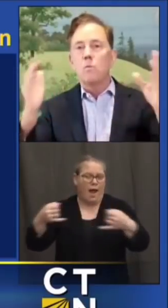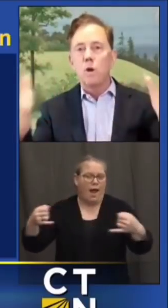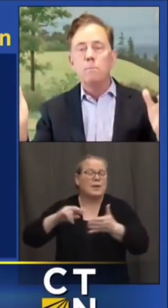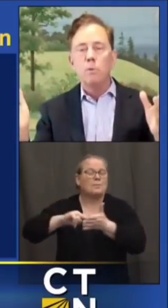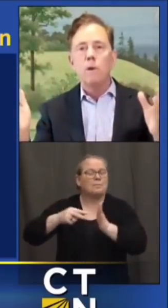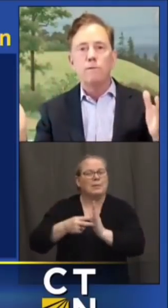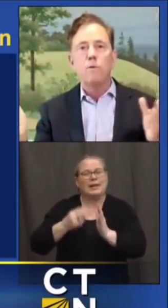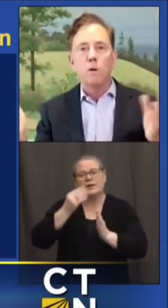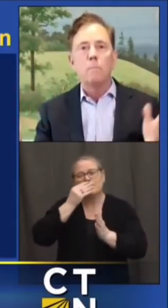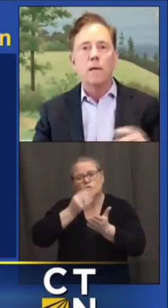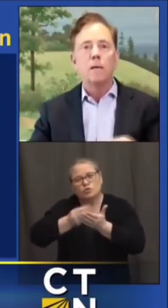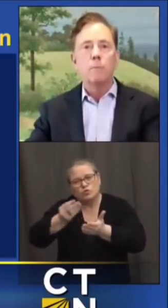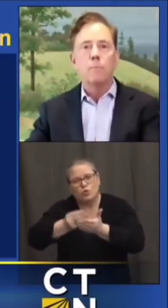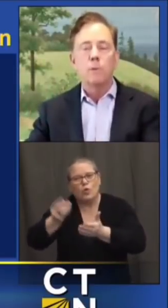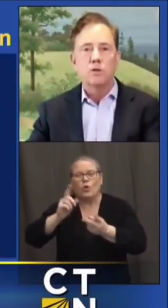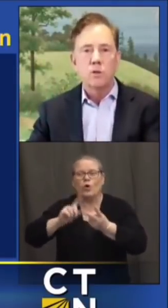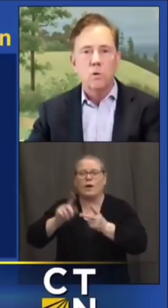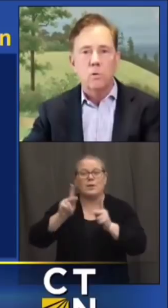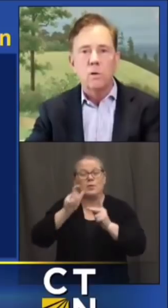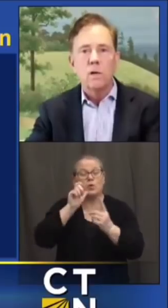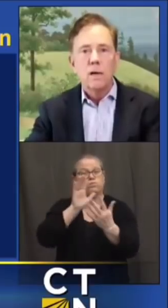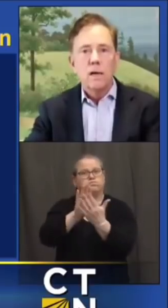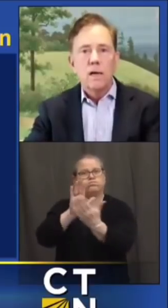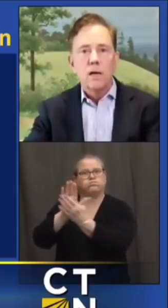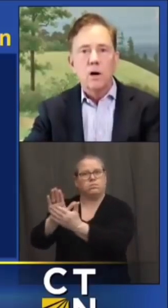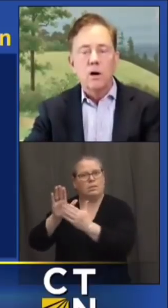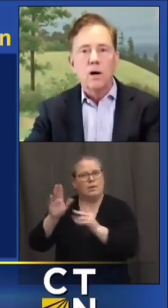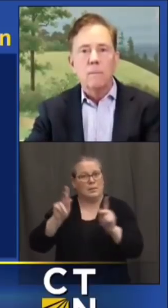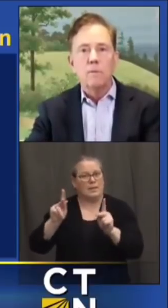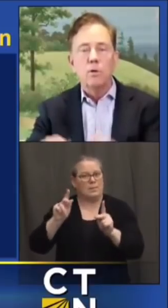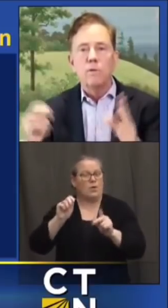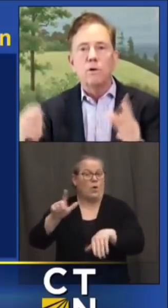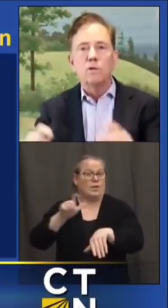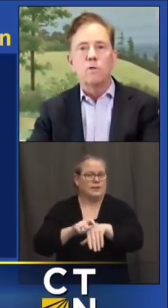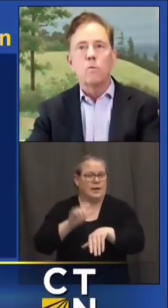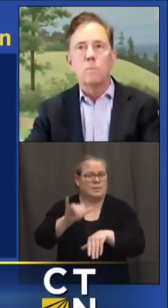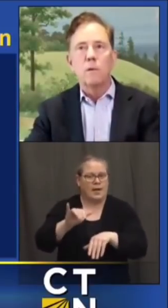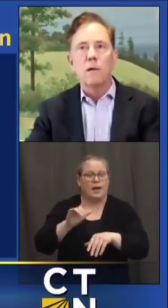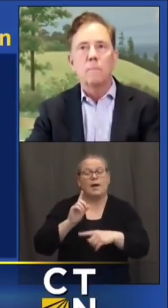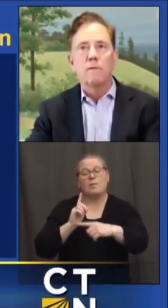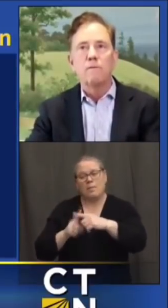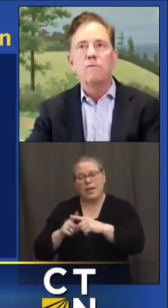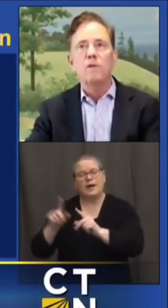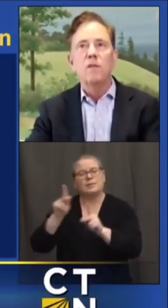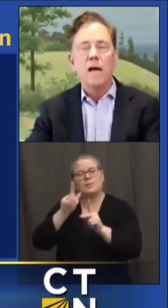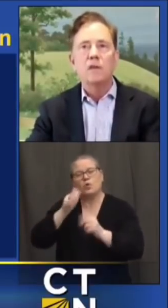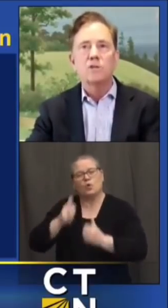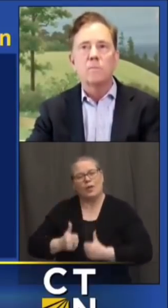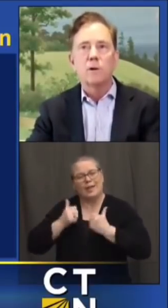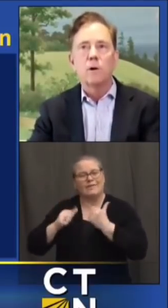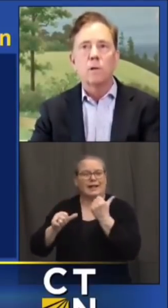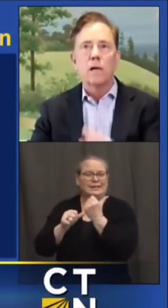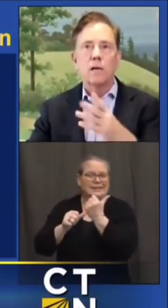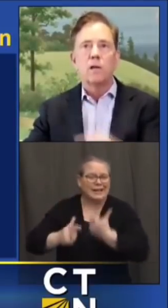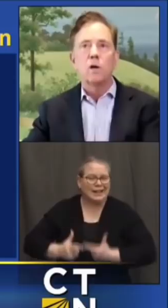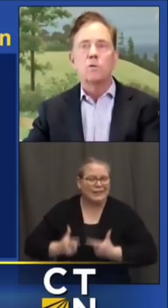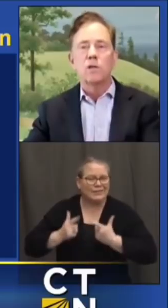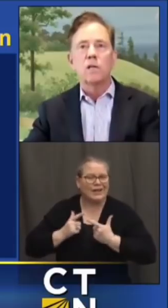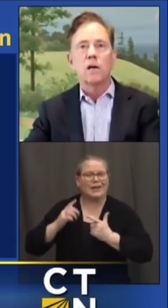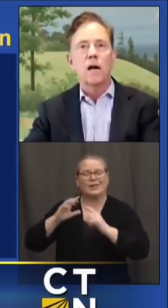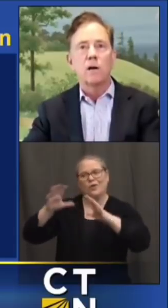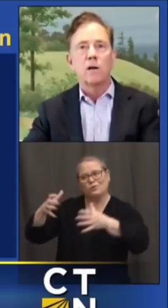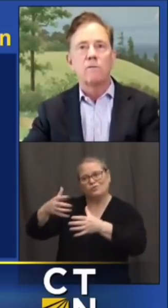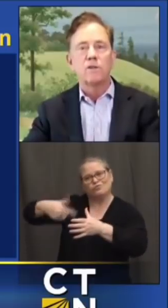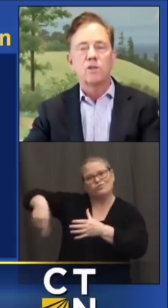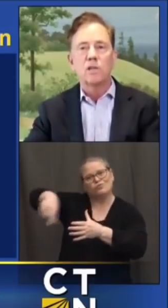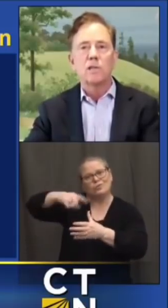sort of 1.4 million people in total in our um universe of 1b about 50 000 are related to those in